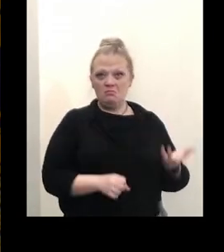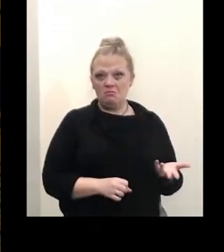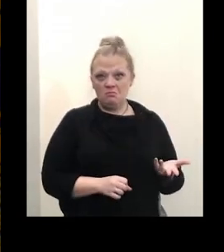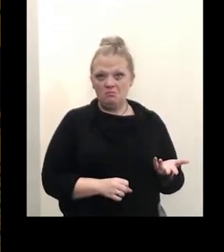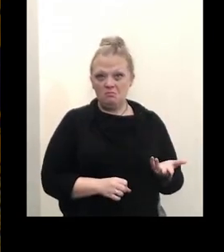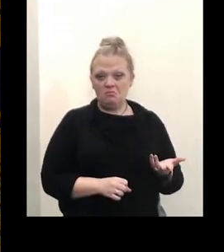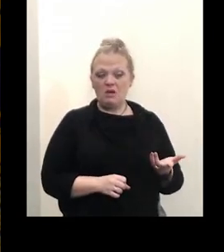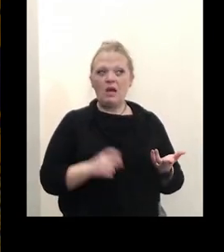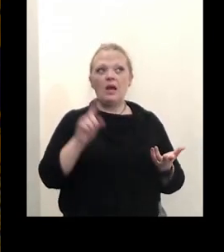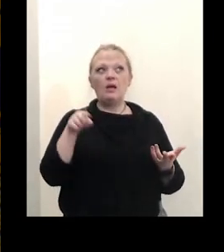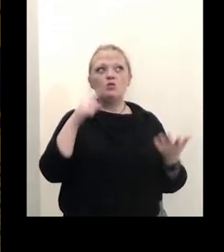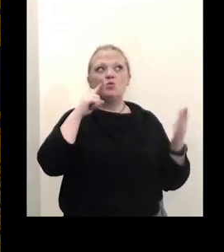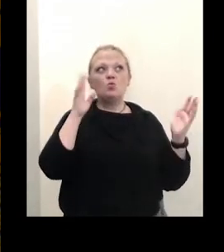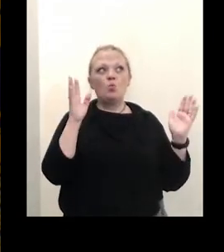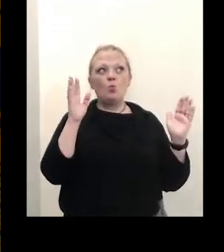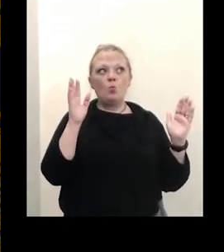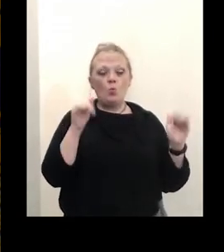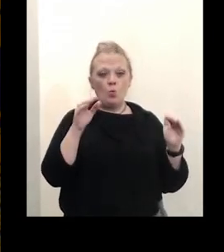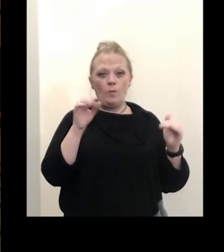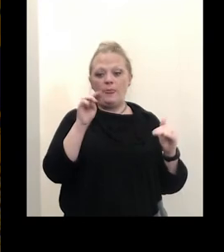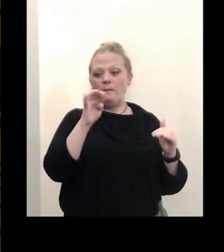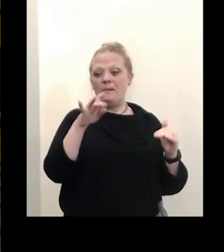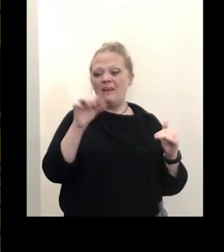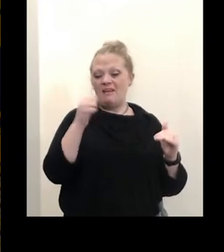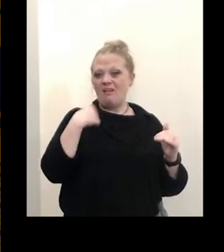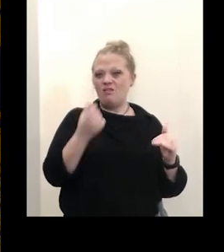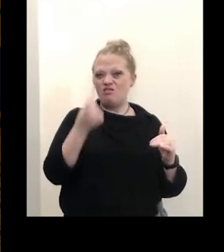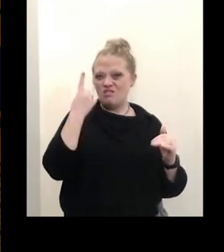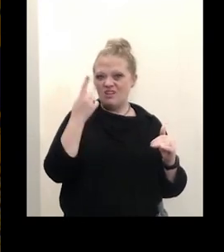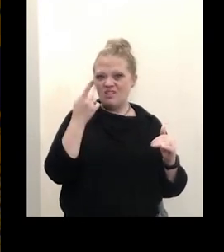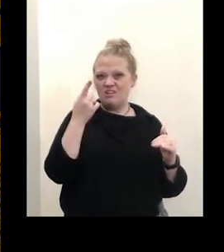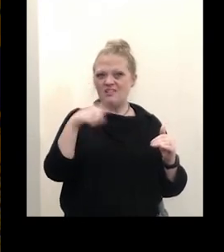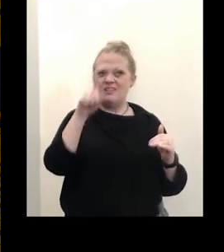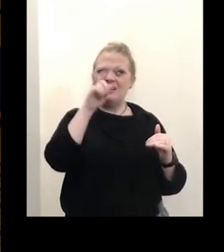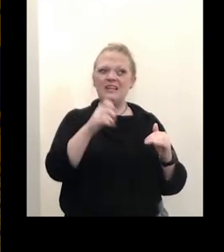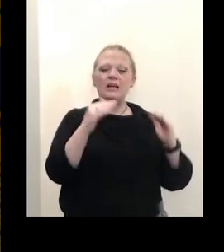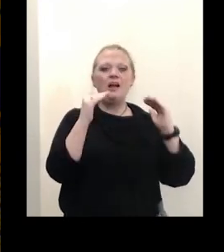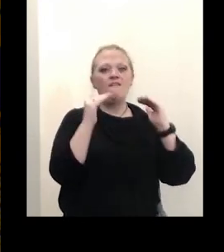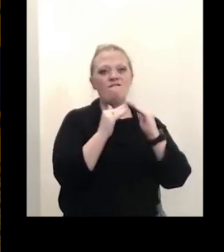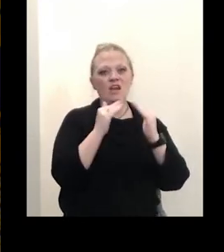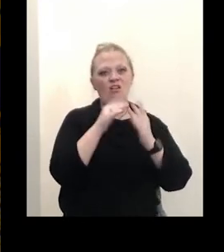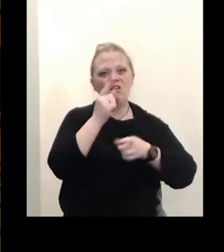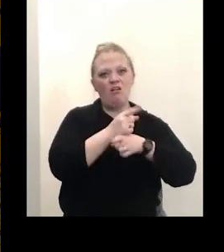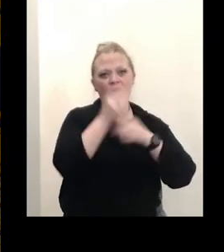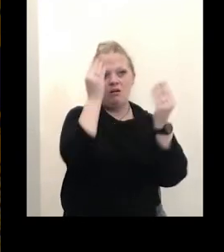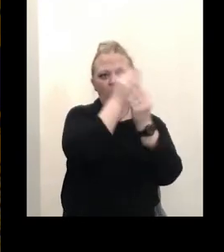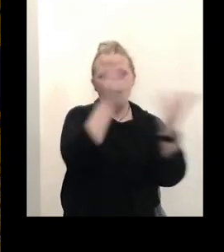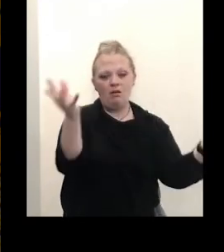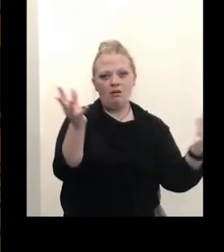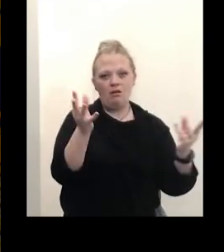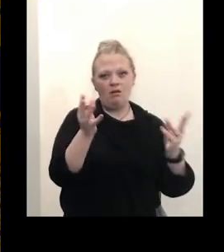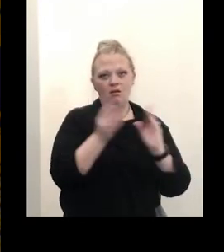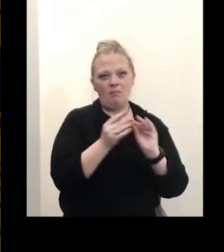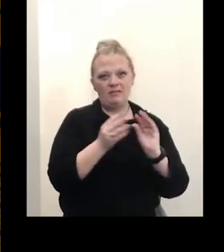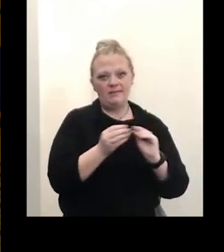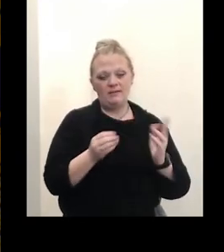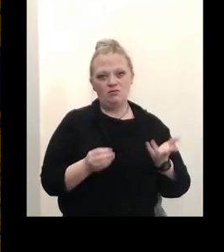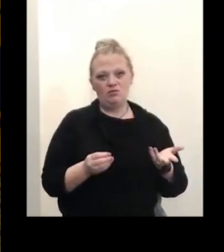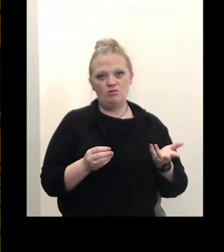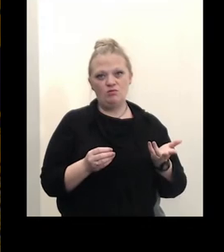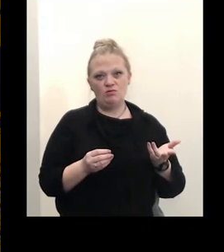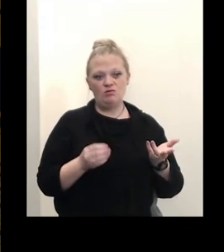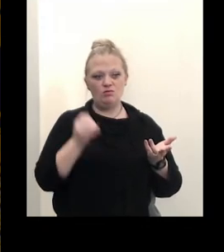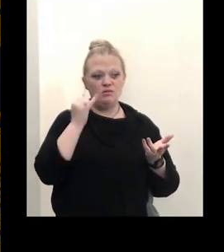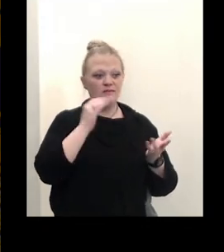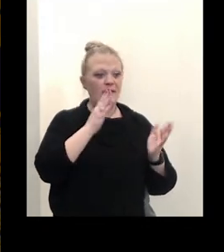hope that uh media understands they need to get the fair message out and when uh individuals whether it's on the